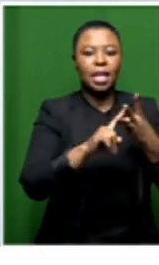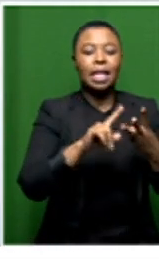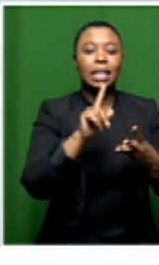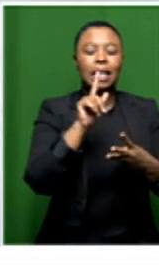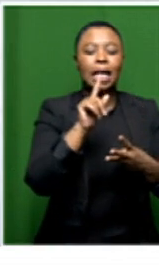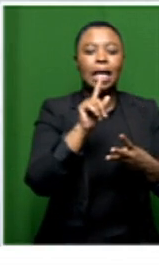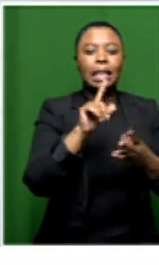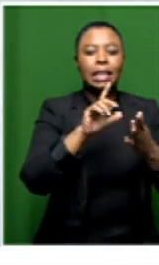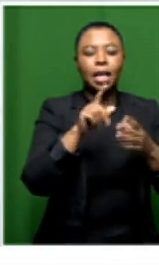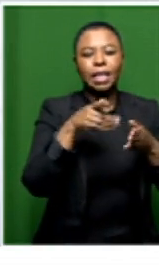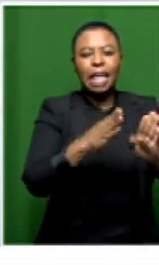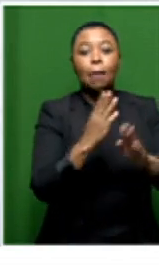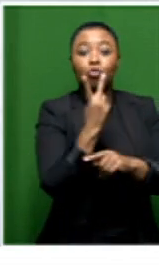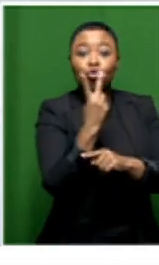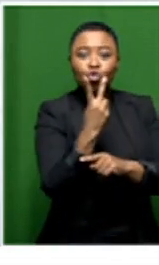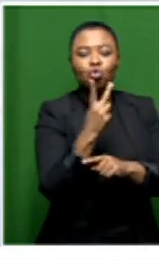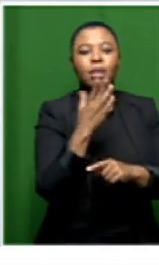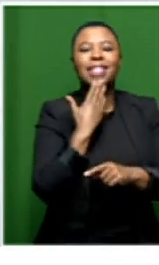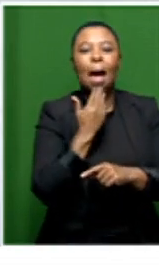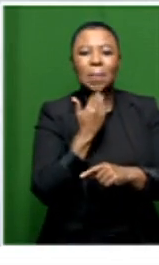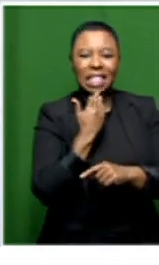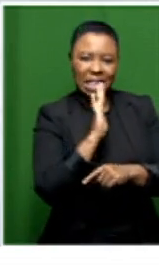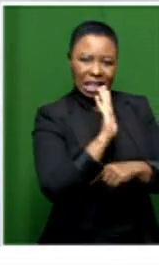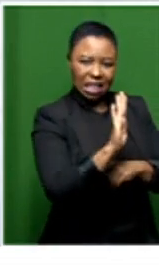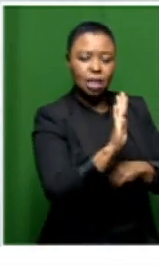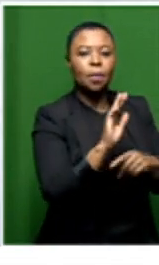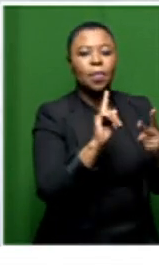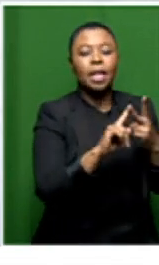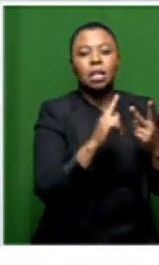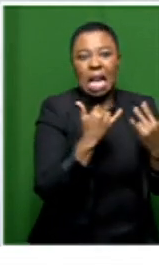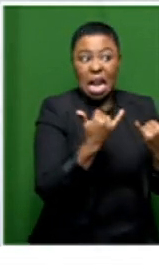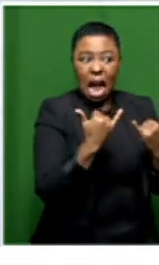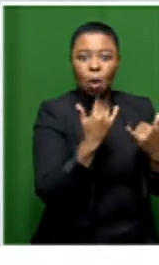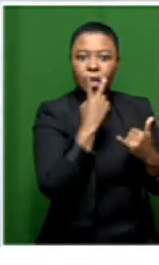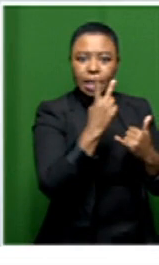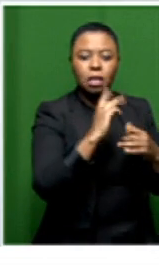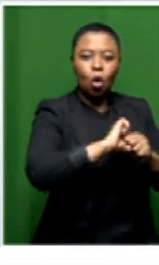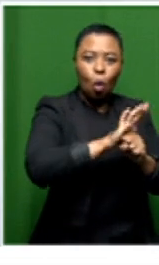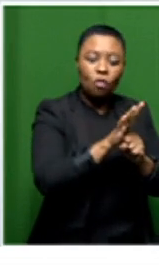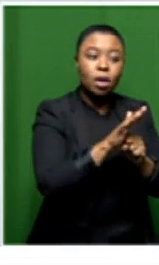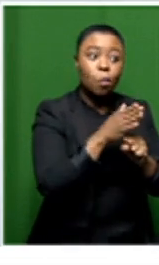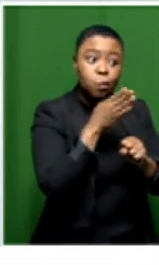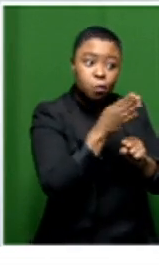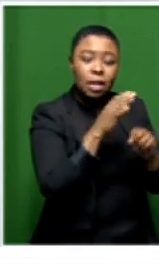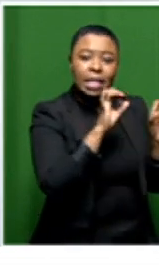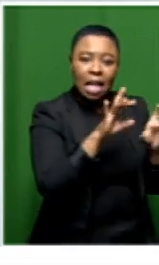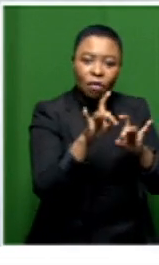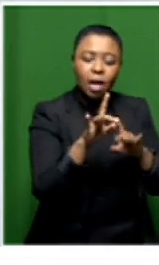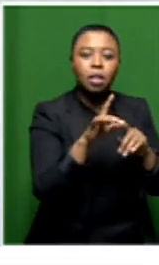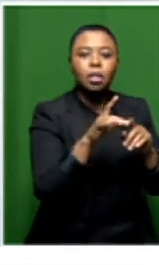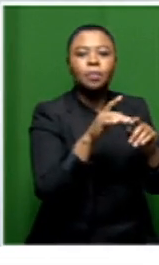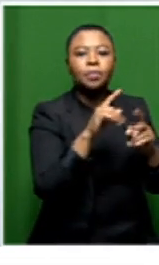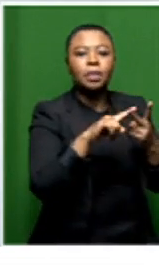2 diabetes and we also know from the acute covid pandemic that individuals suffering from these